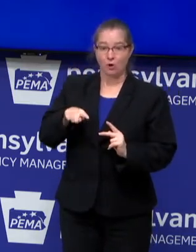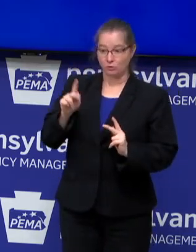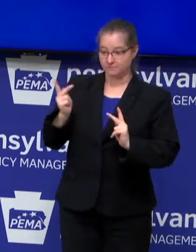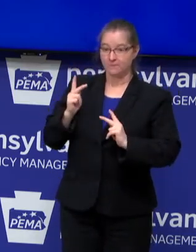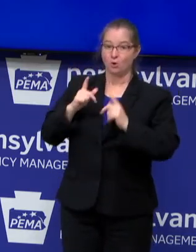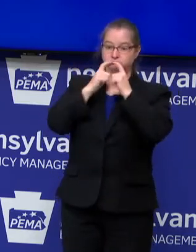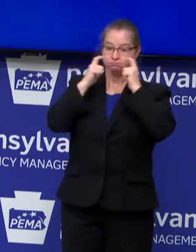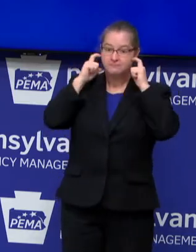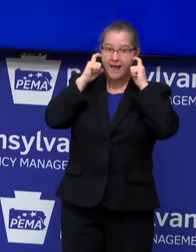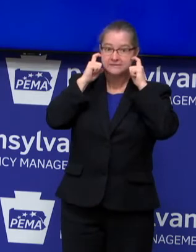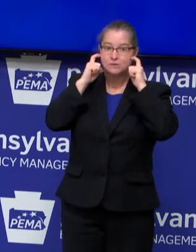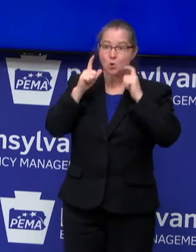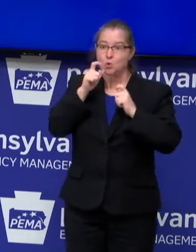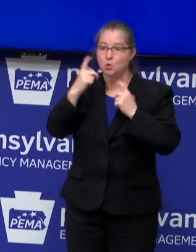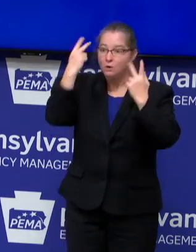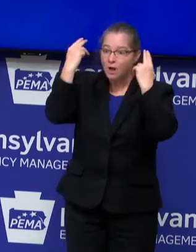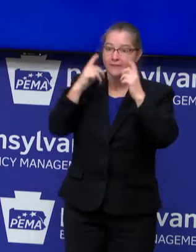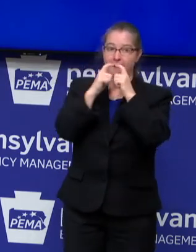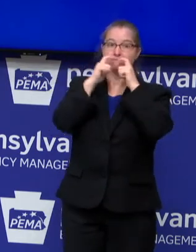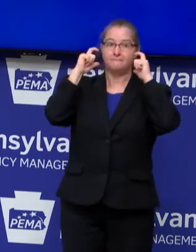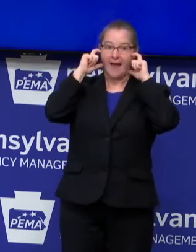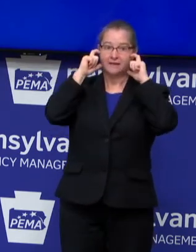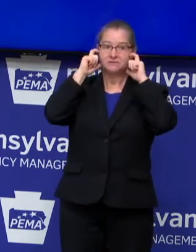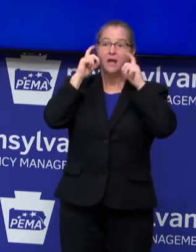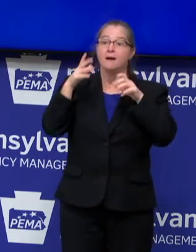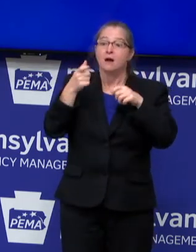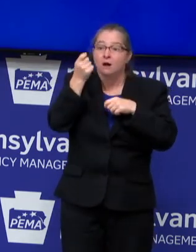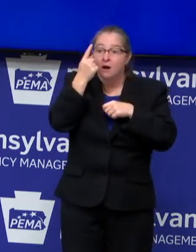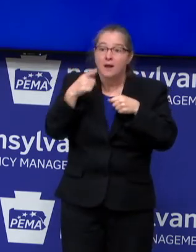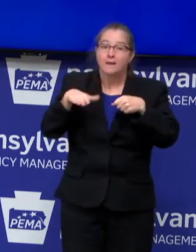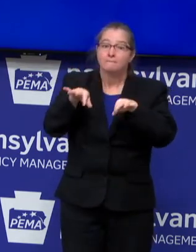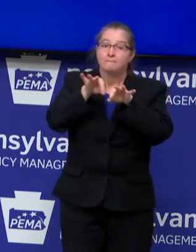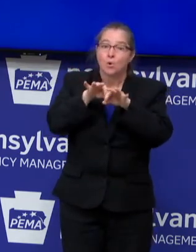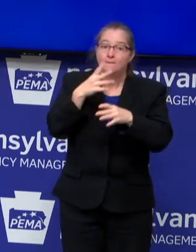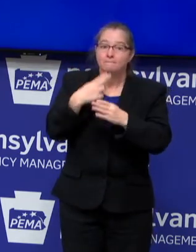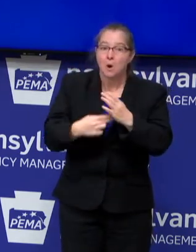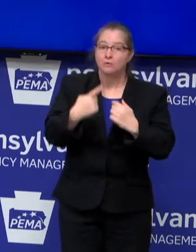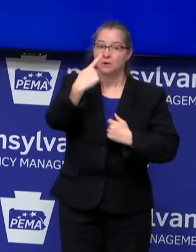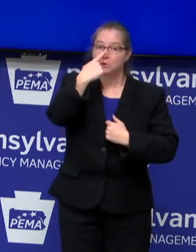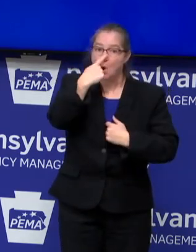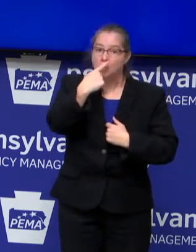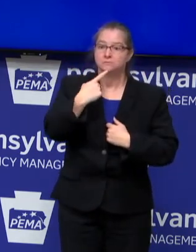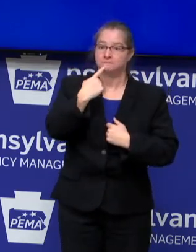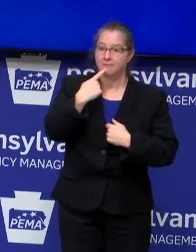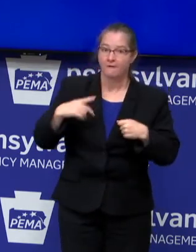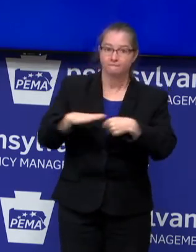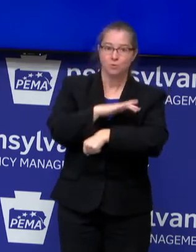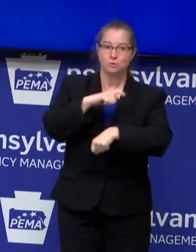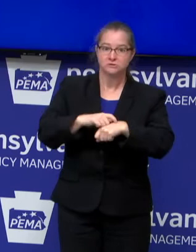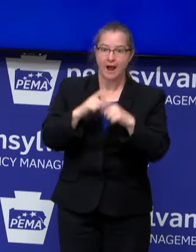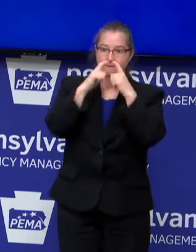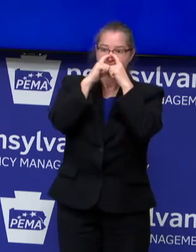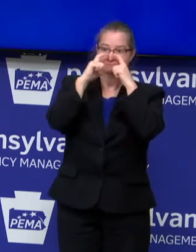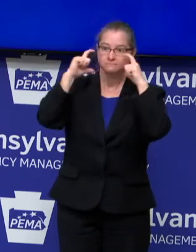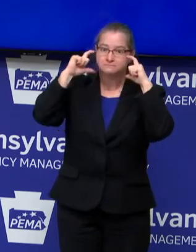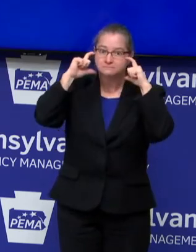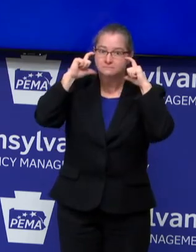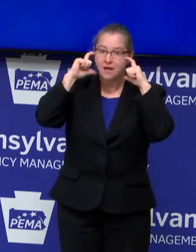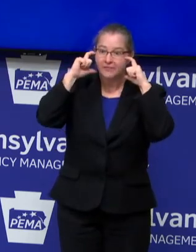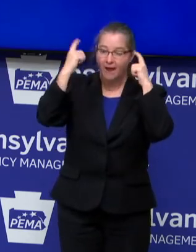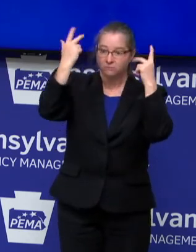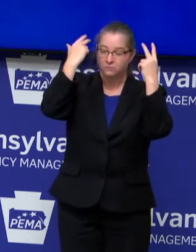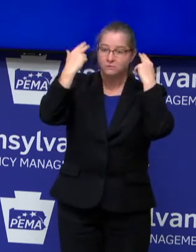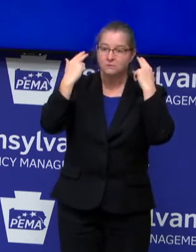wore masks, properly, over the nose and the mouth, the entire time. Zero symptomatic